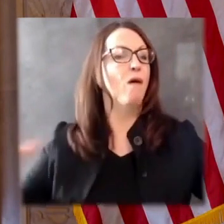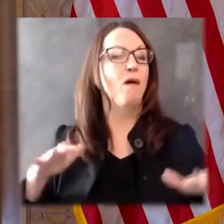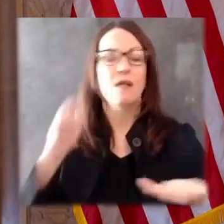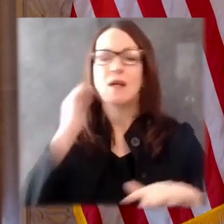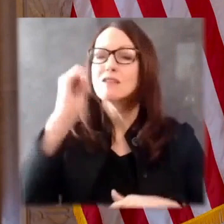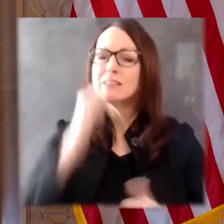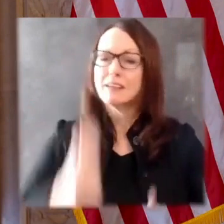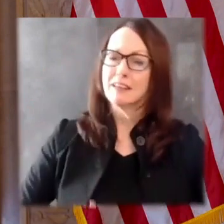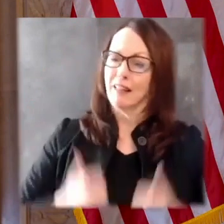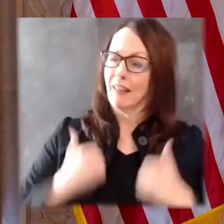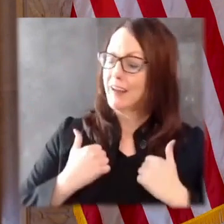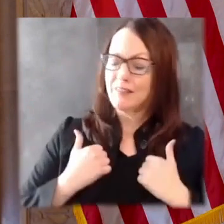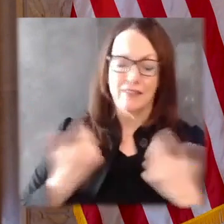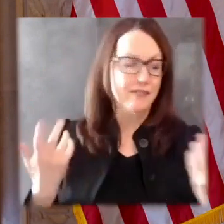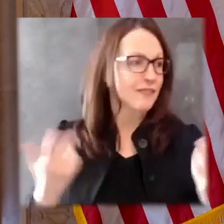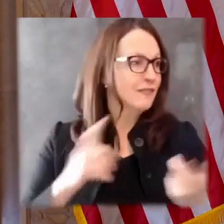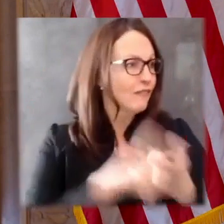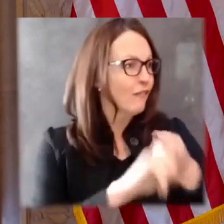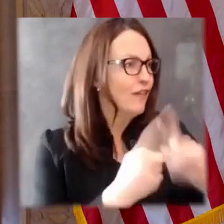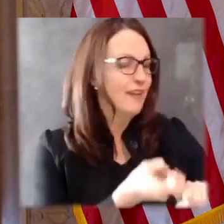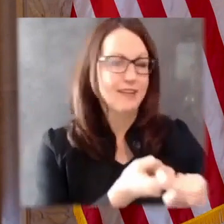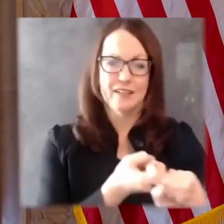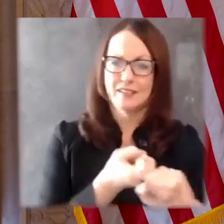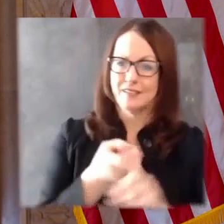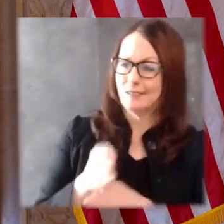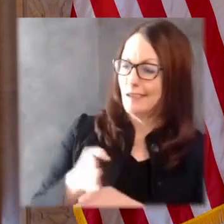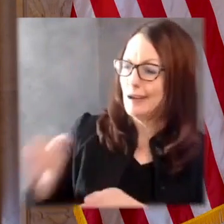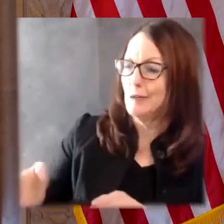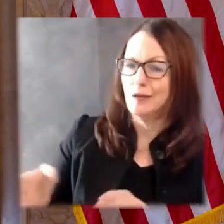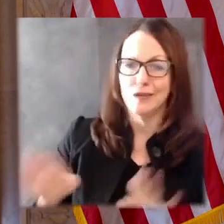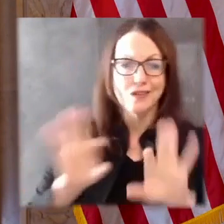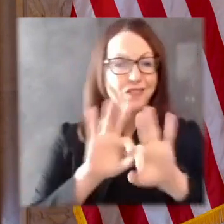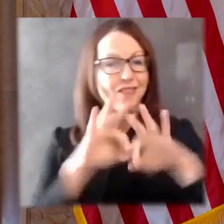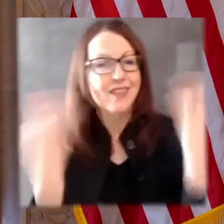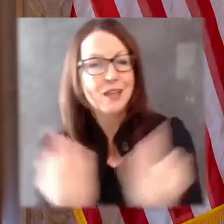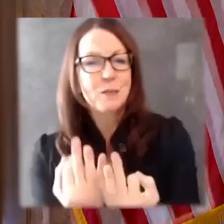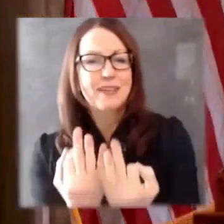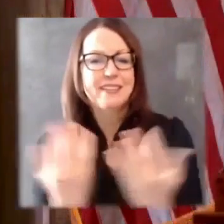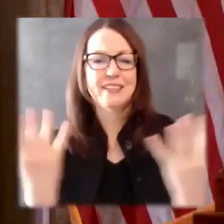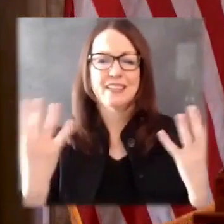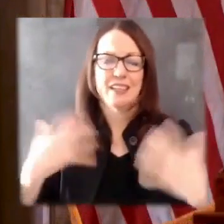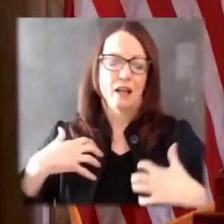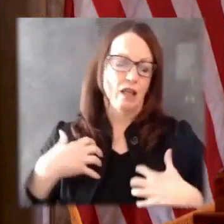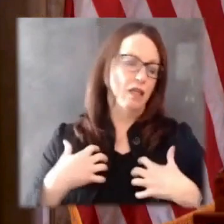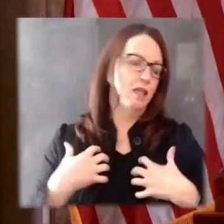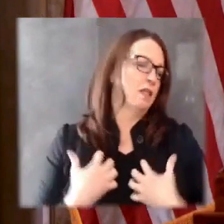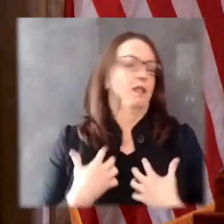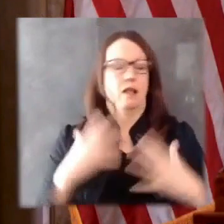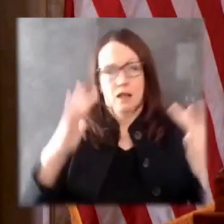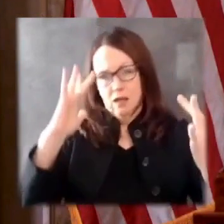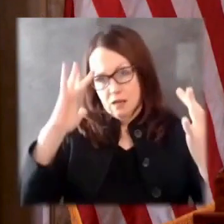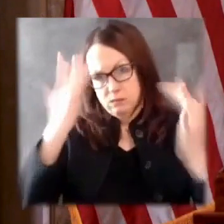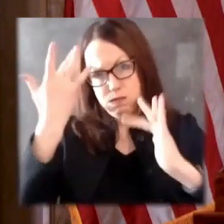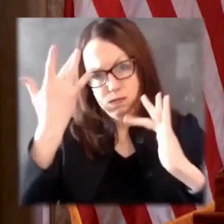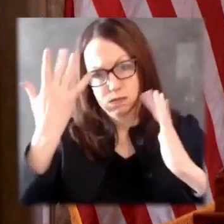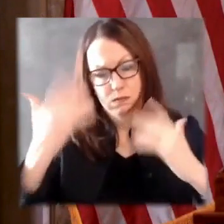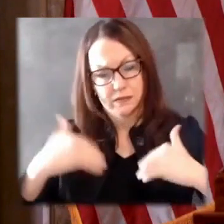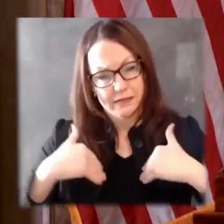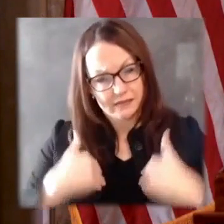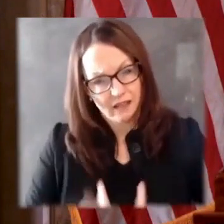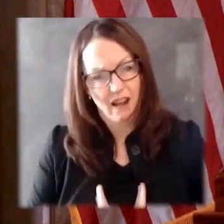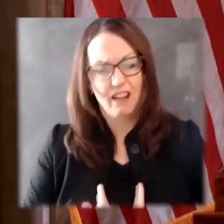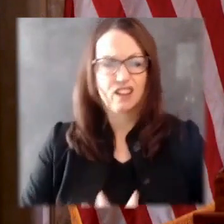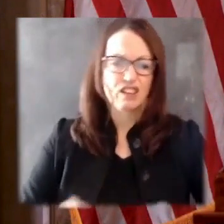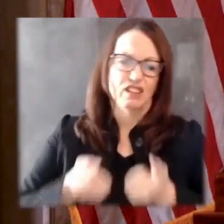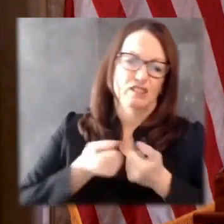families, for our loved ones, and I know so many are tired. Our statewide efforts to contain this virus were